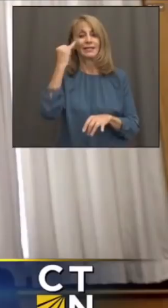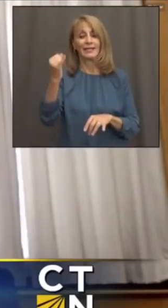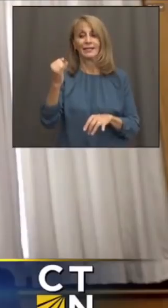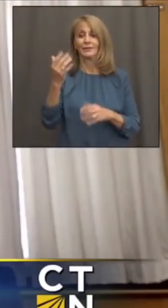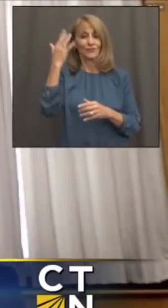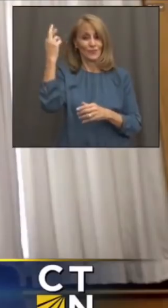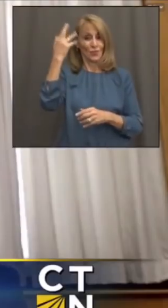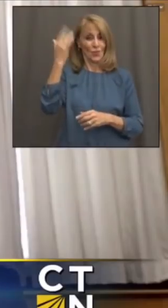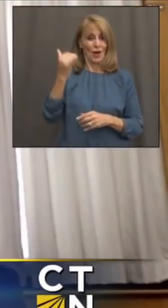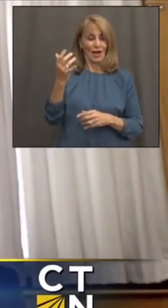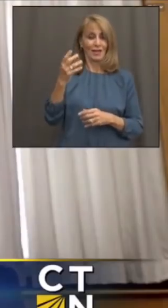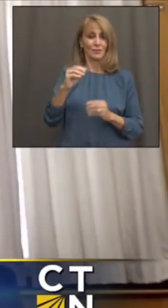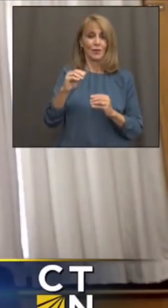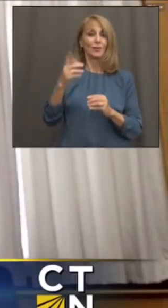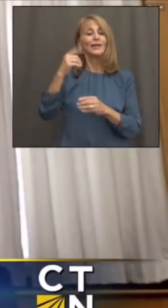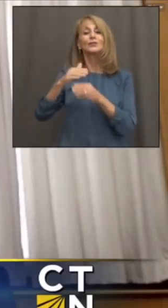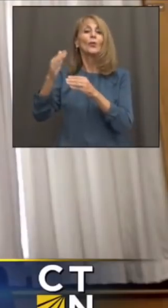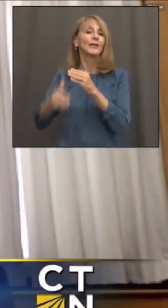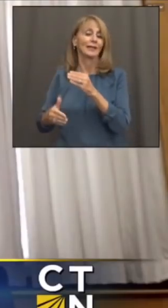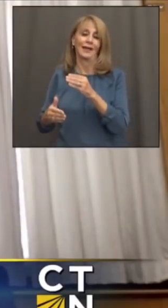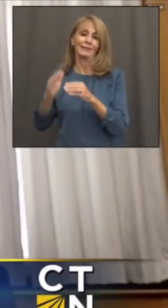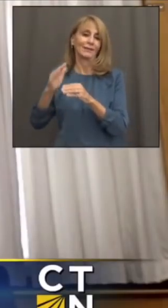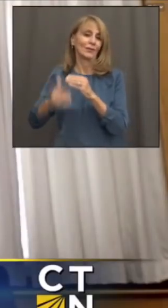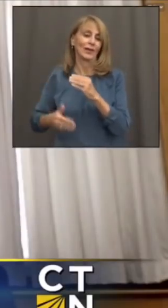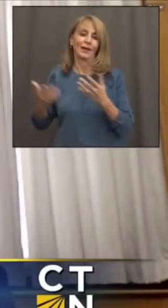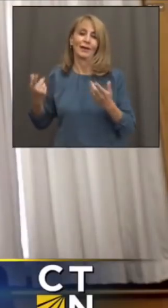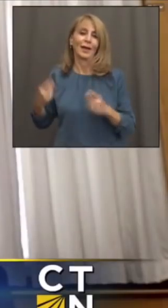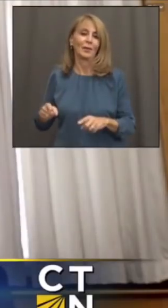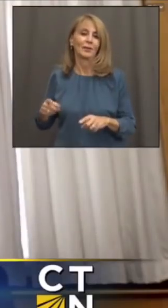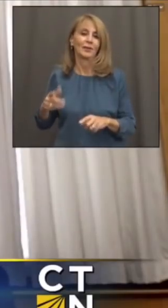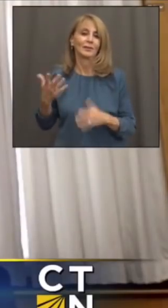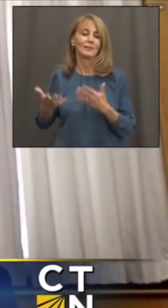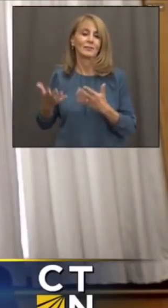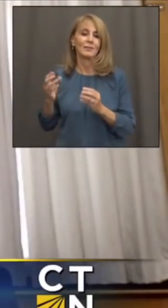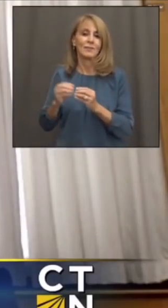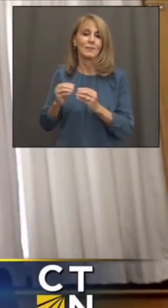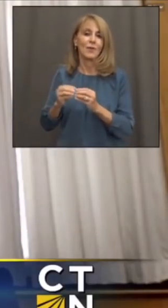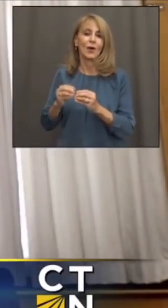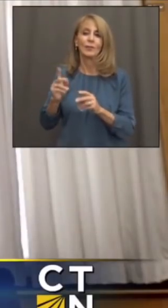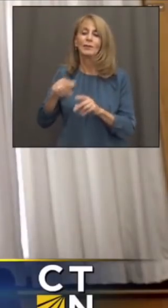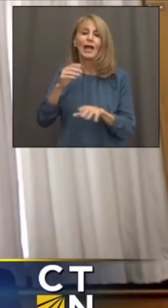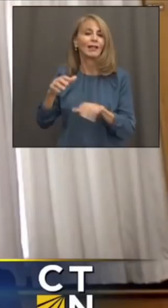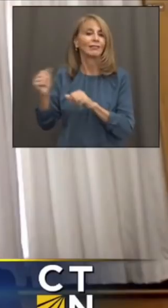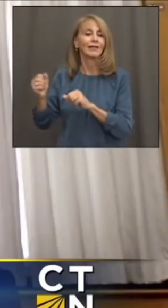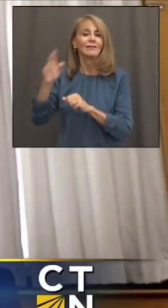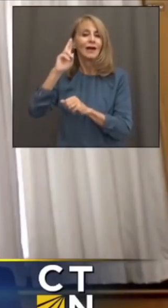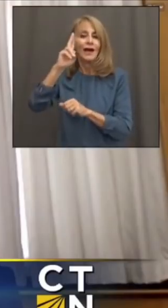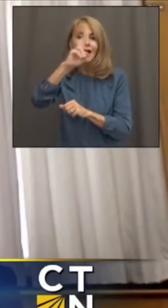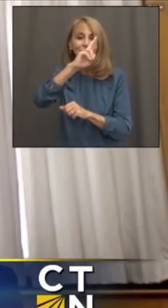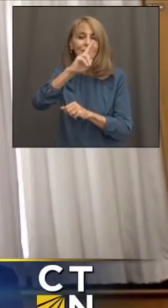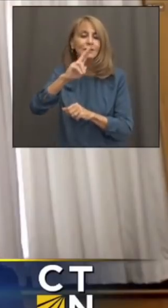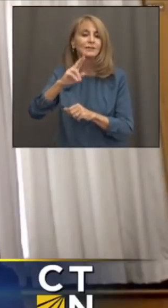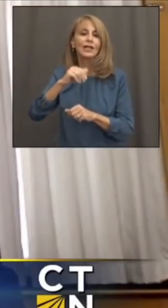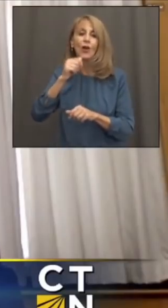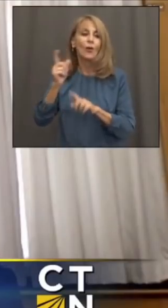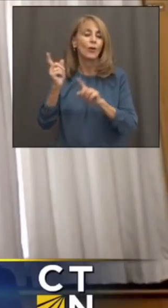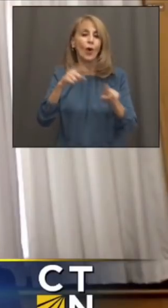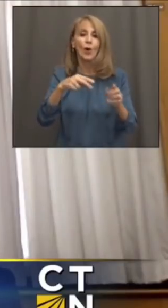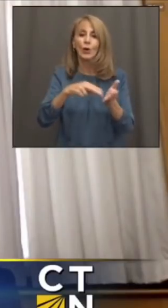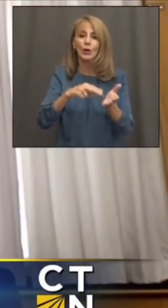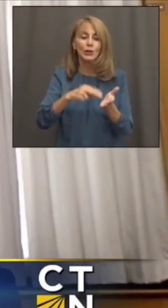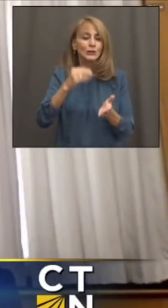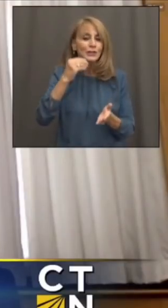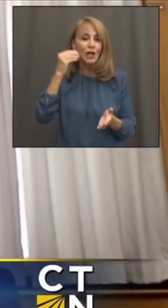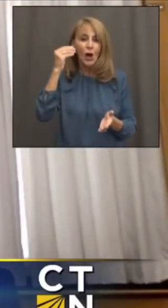what you see there is weekend dynamics where, you know, that may be a little more challenging to discharge patients to nursing homes or other